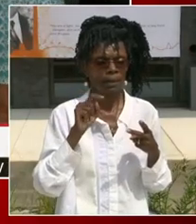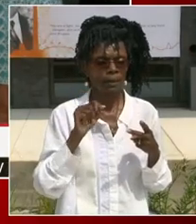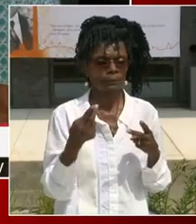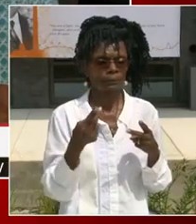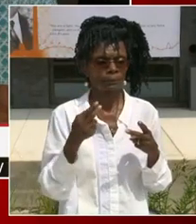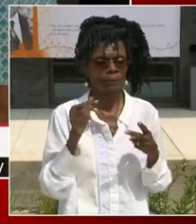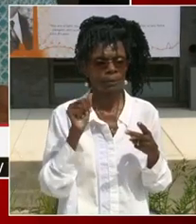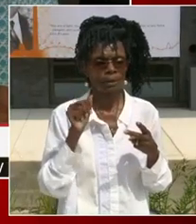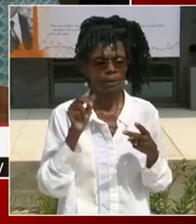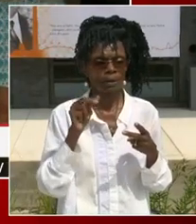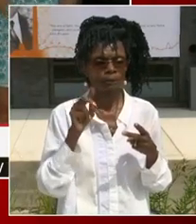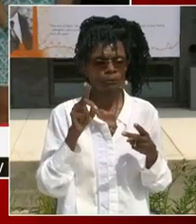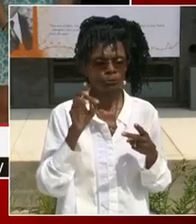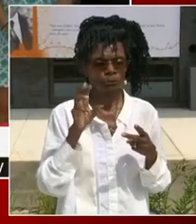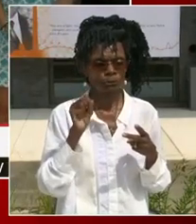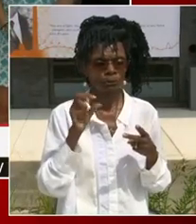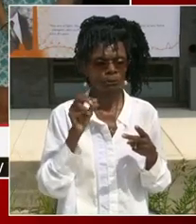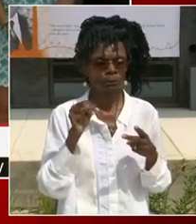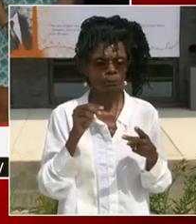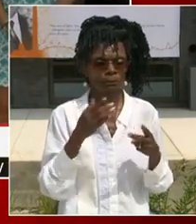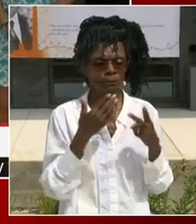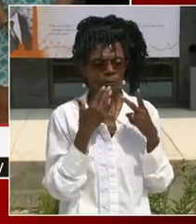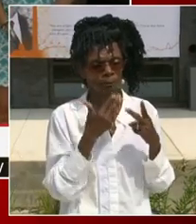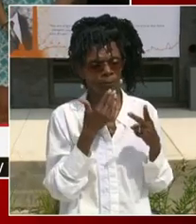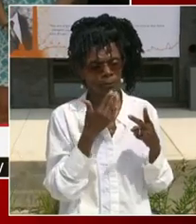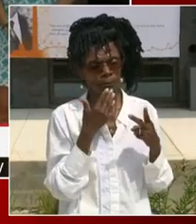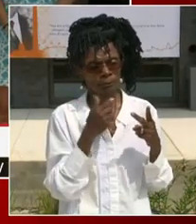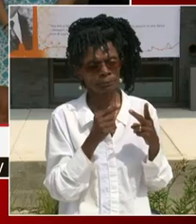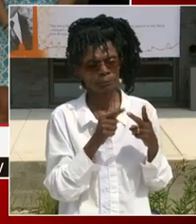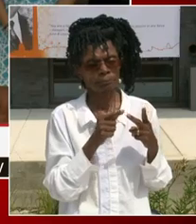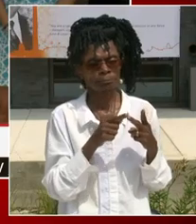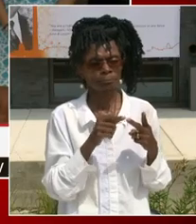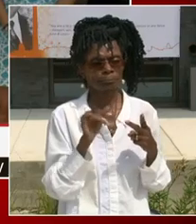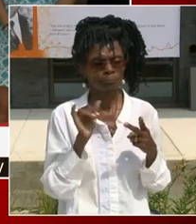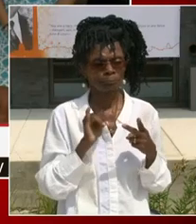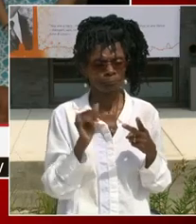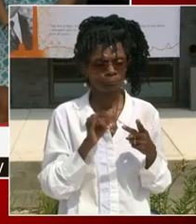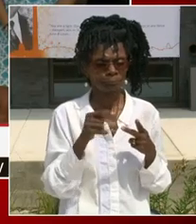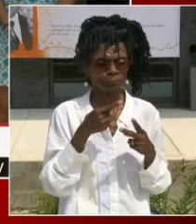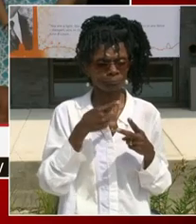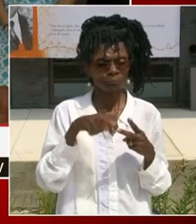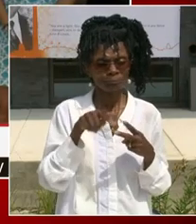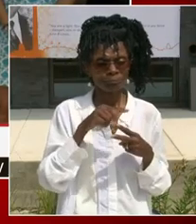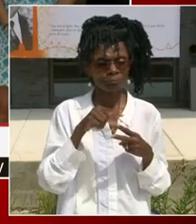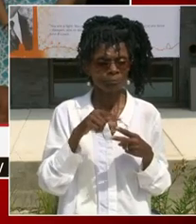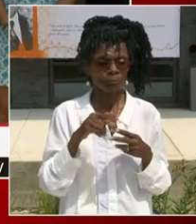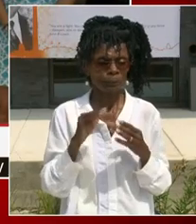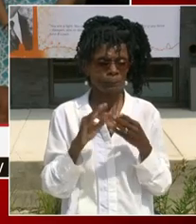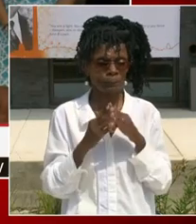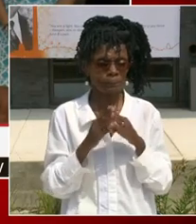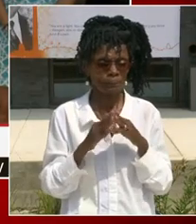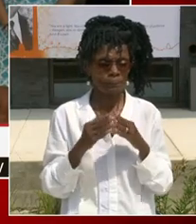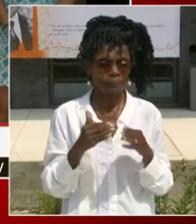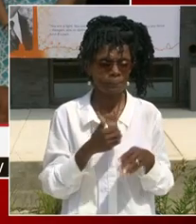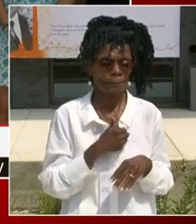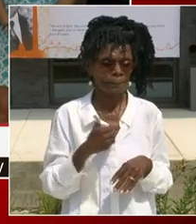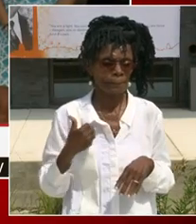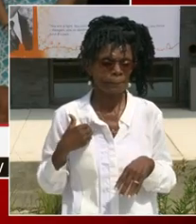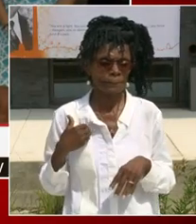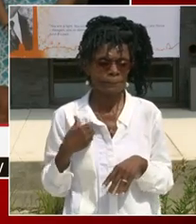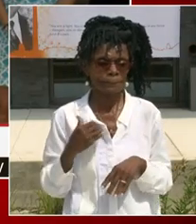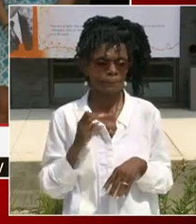I also want to acknowledge this has been a labor of love for the community. So many community members had input on this. I want to thank our ANC